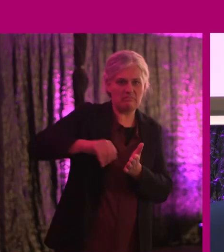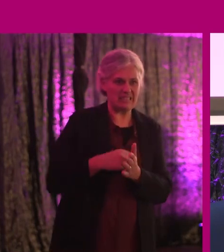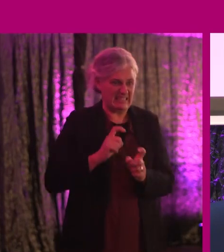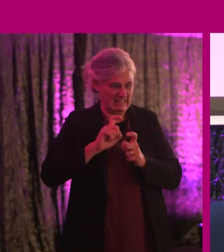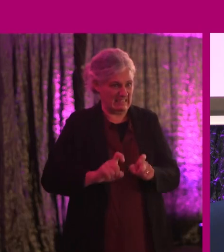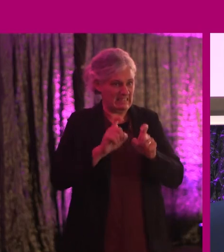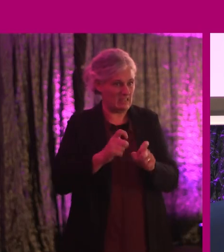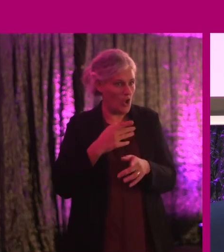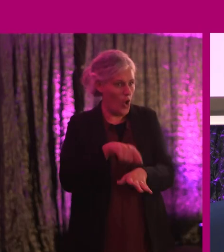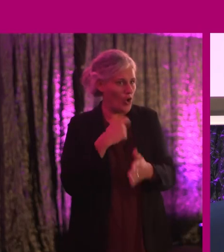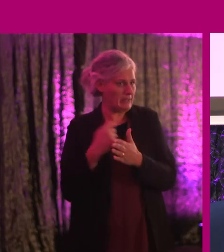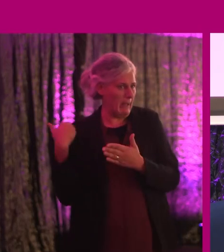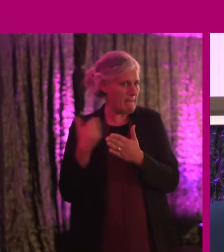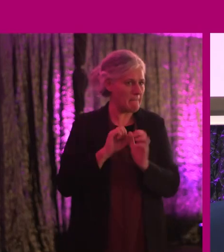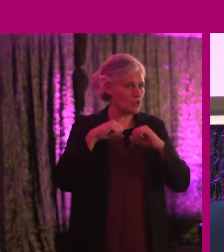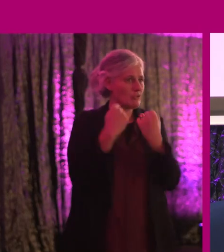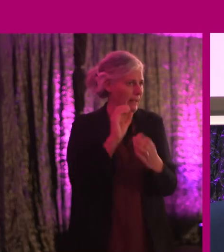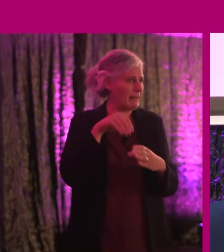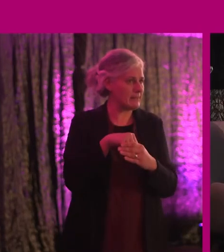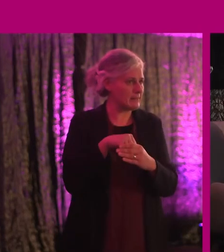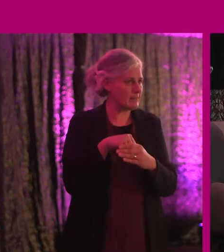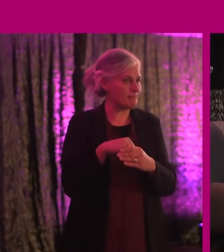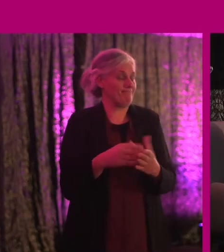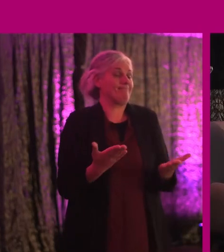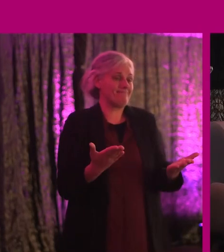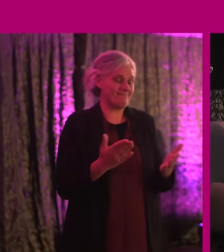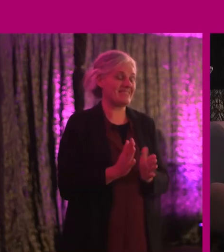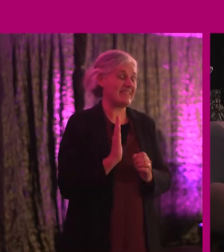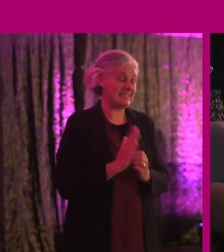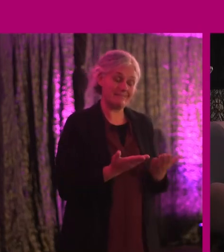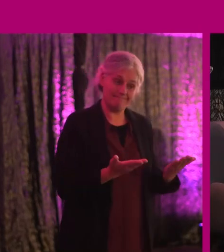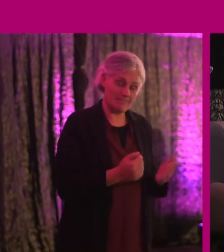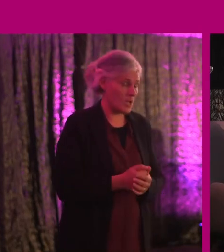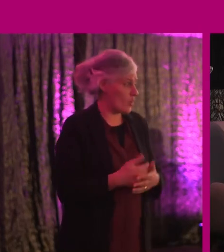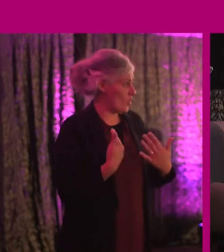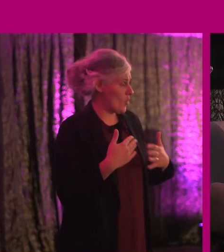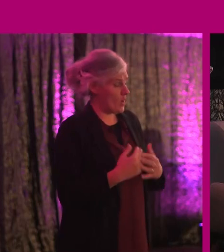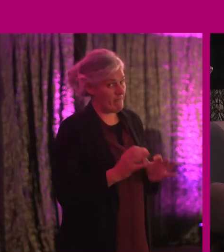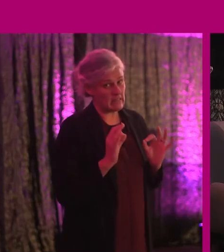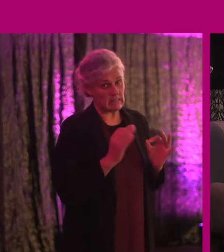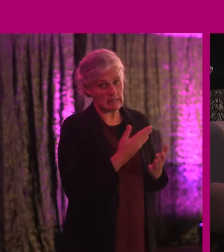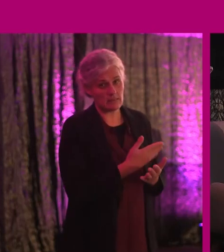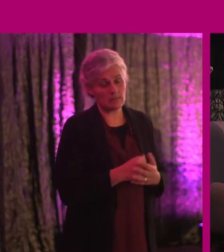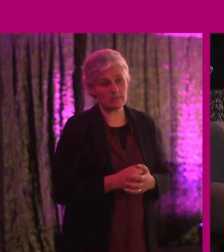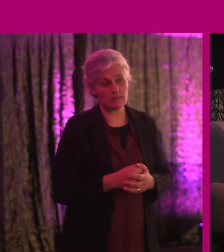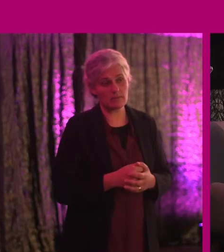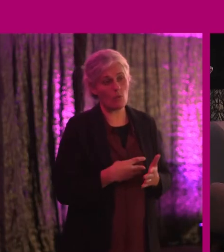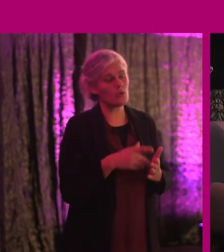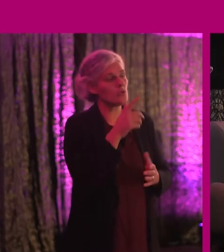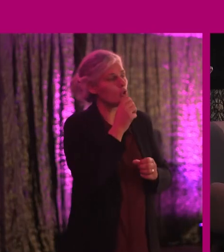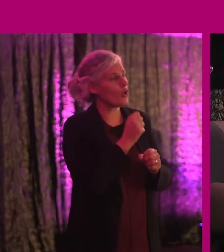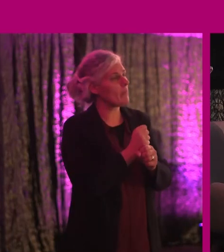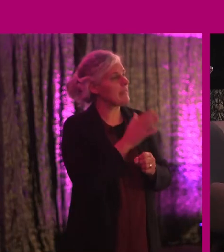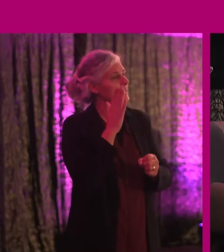So, yeah, that's the reason. I'm ranting. You can see it. Look, Caroline, that's fantastic. When you talk about